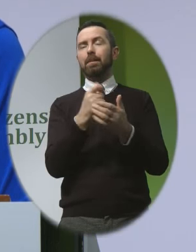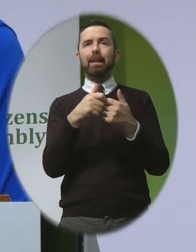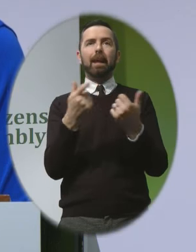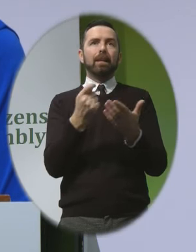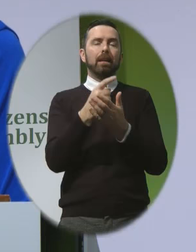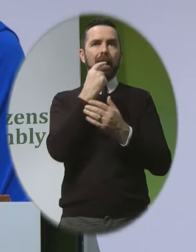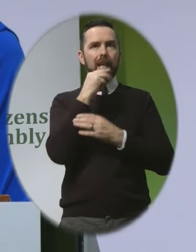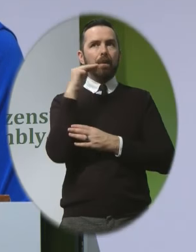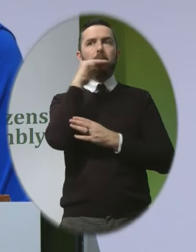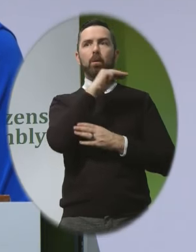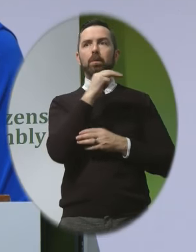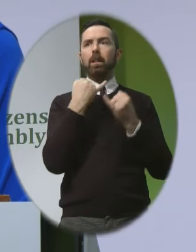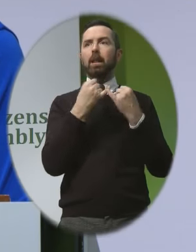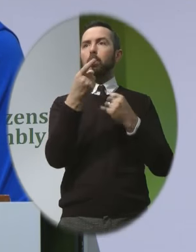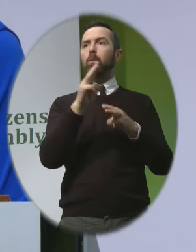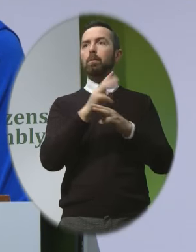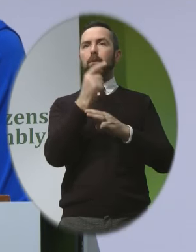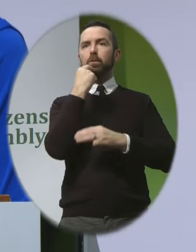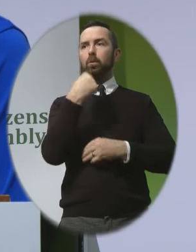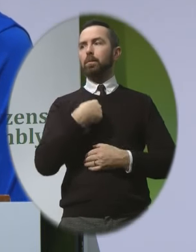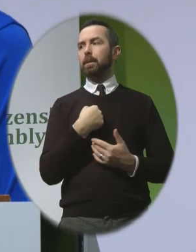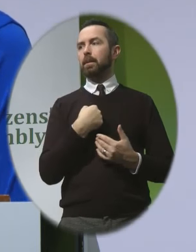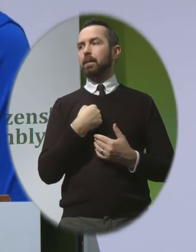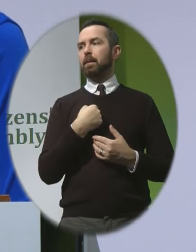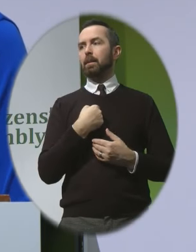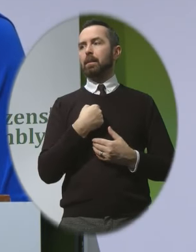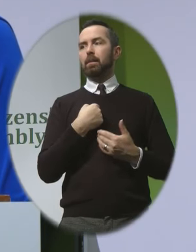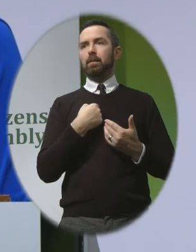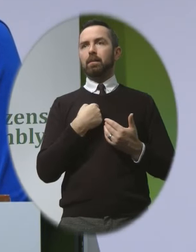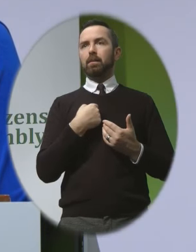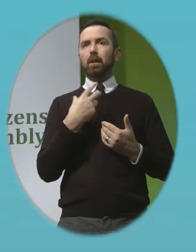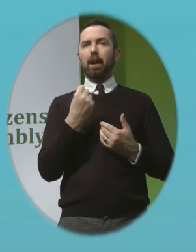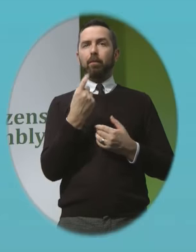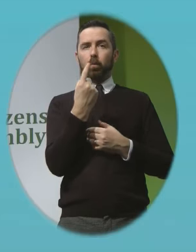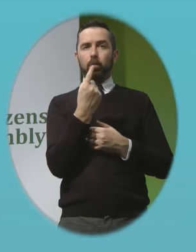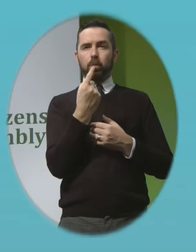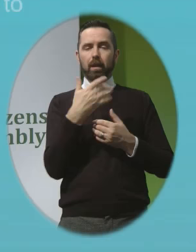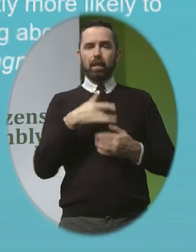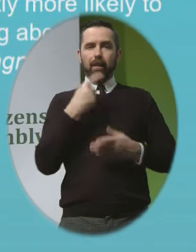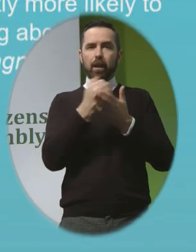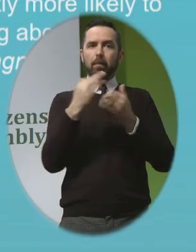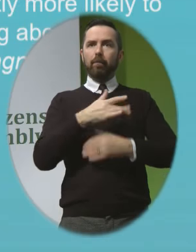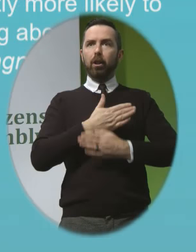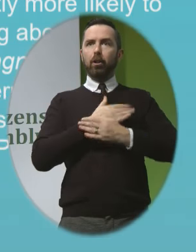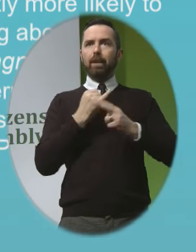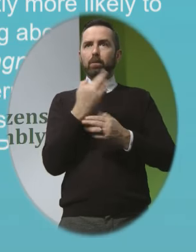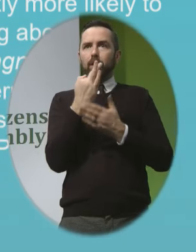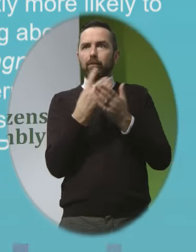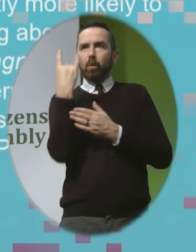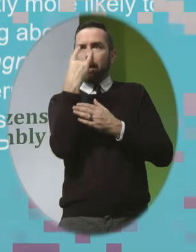important as one mother so poignantly and powerfully told us you learn to pour a lifetime of love into those hours or days